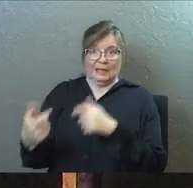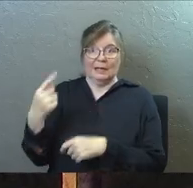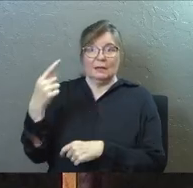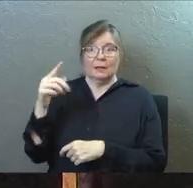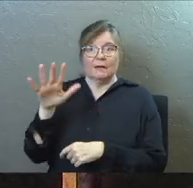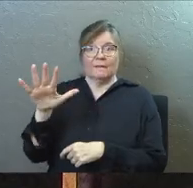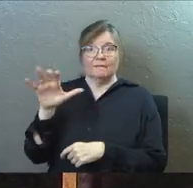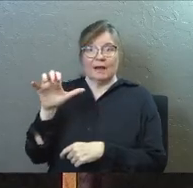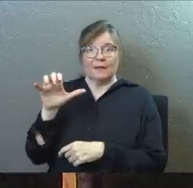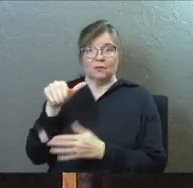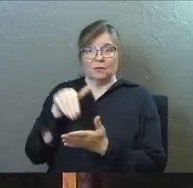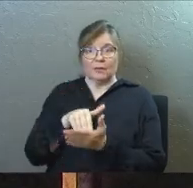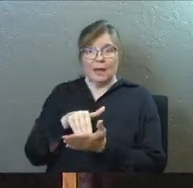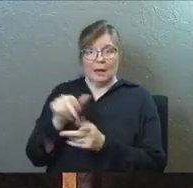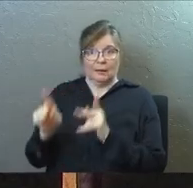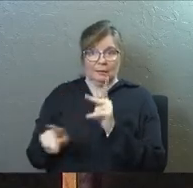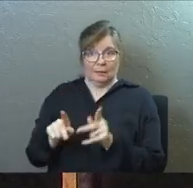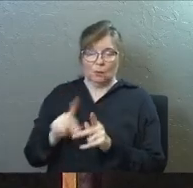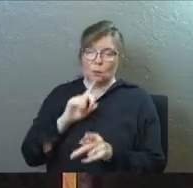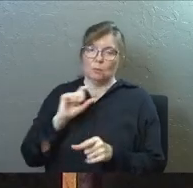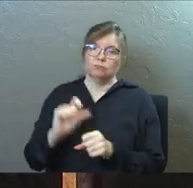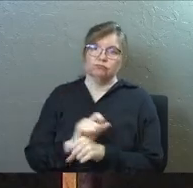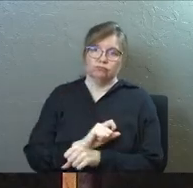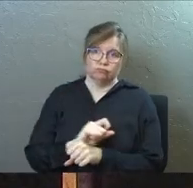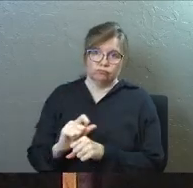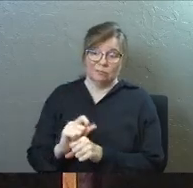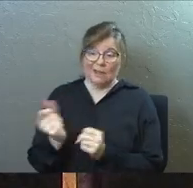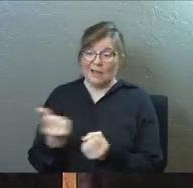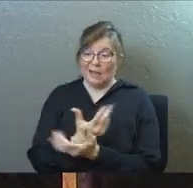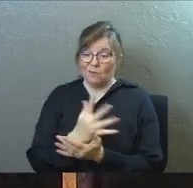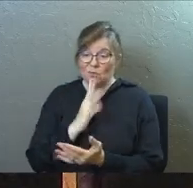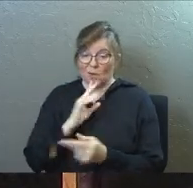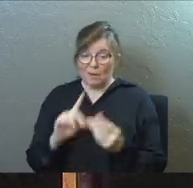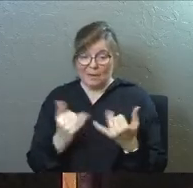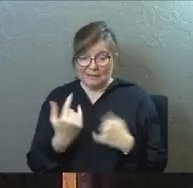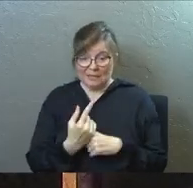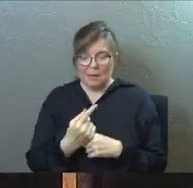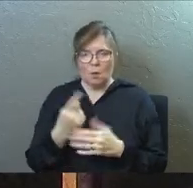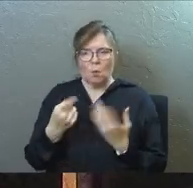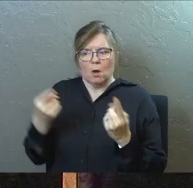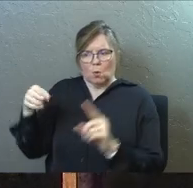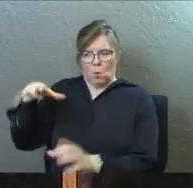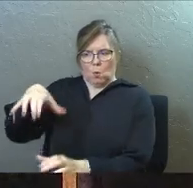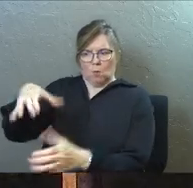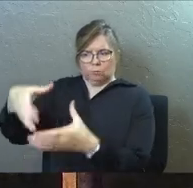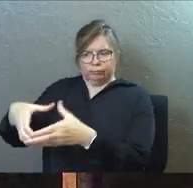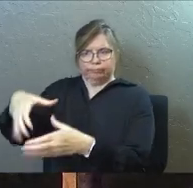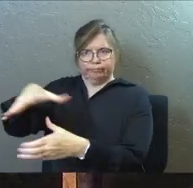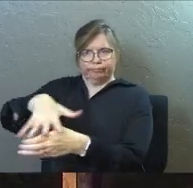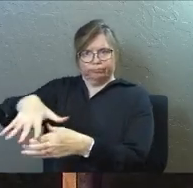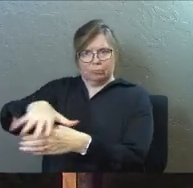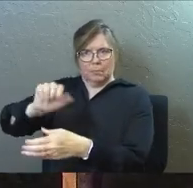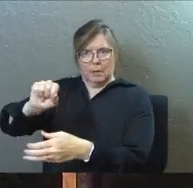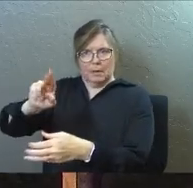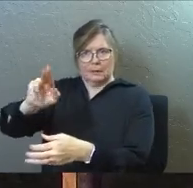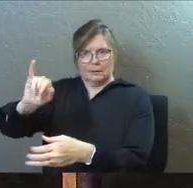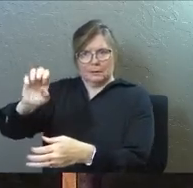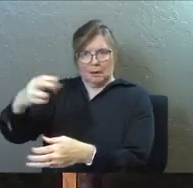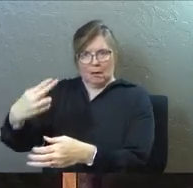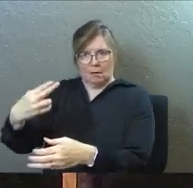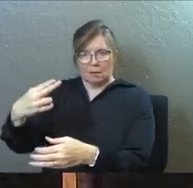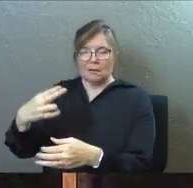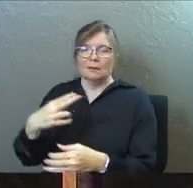people, Antioch is for real, and that's everything that we're talking about today, is what's going on in Antioch, it's a, it's a